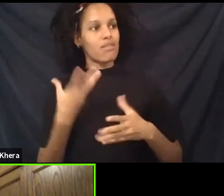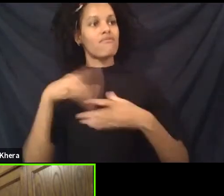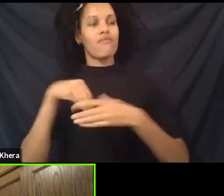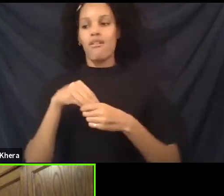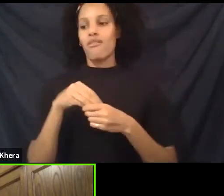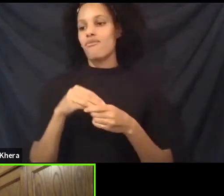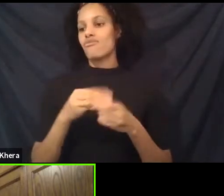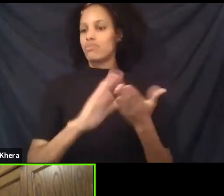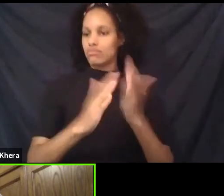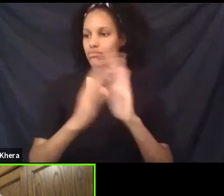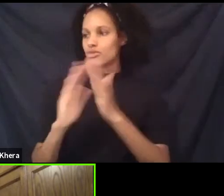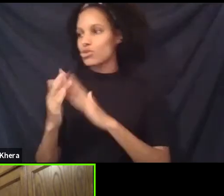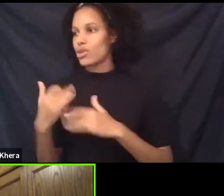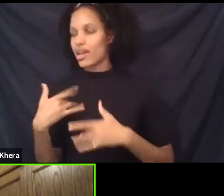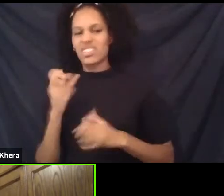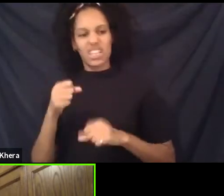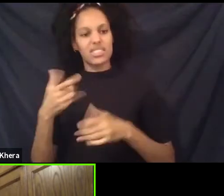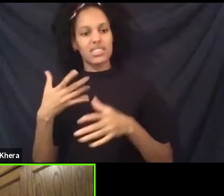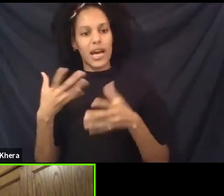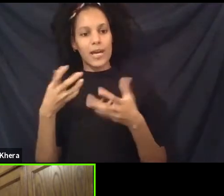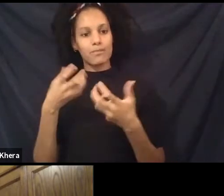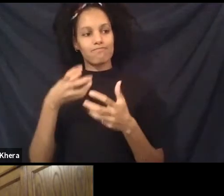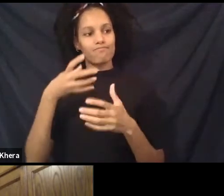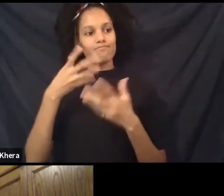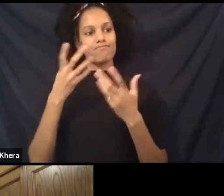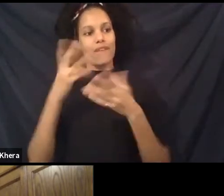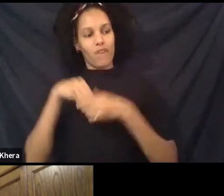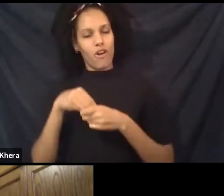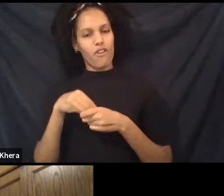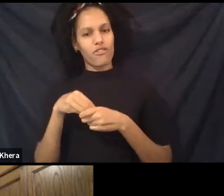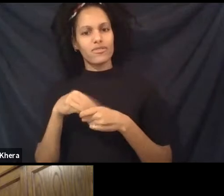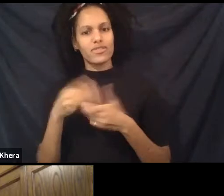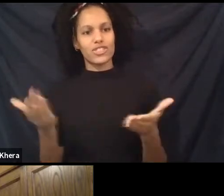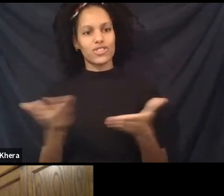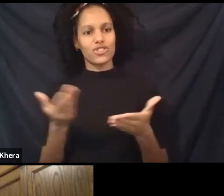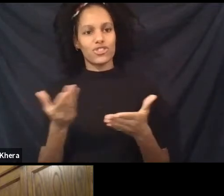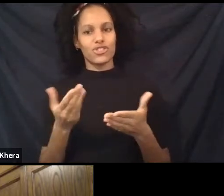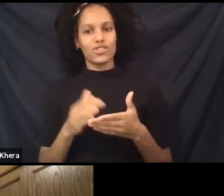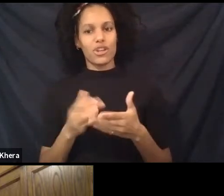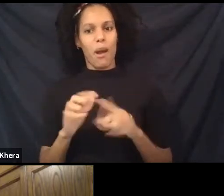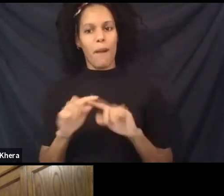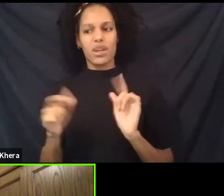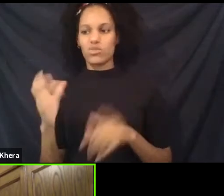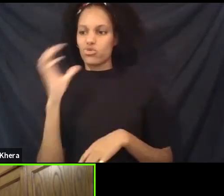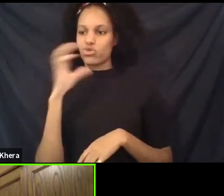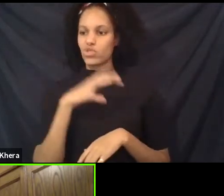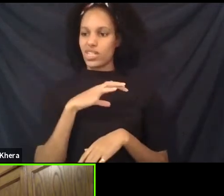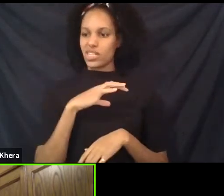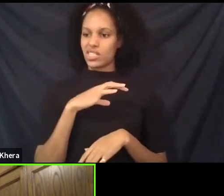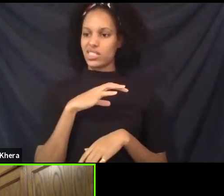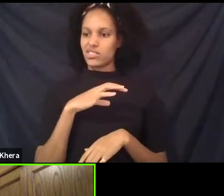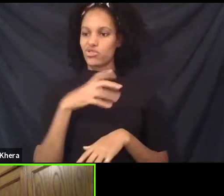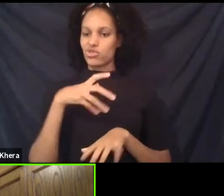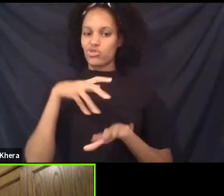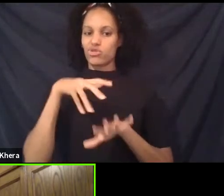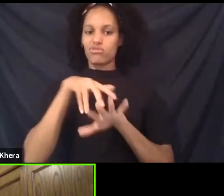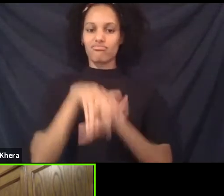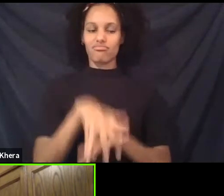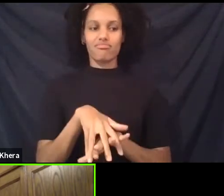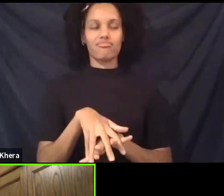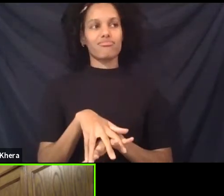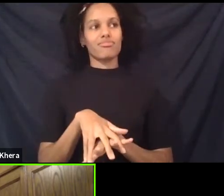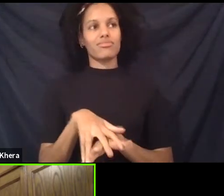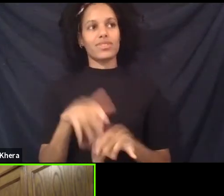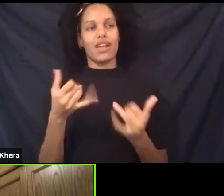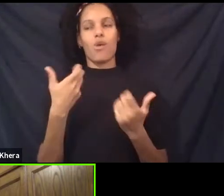fabric again. Like I am part of the fabric, but it's really strange coming back after so long, uh, and